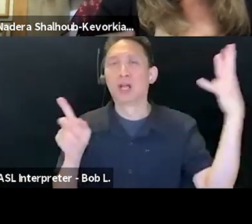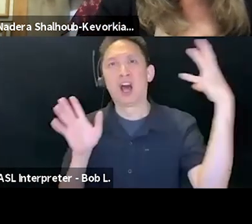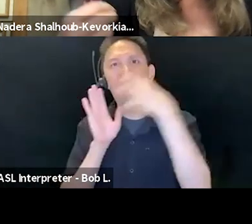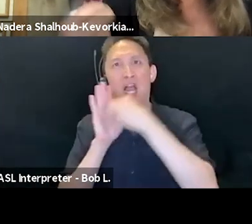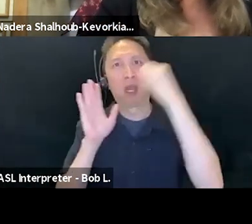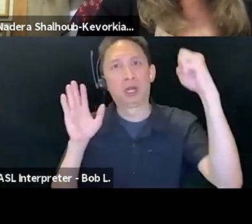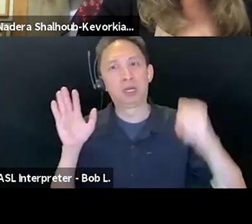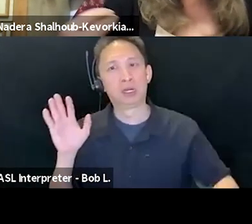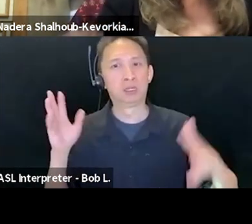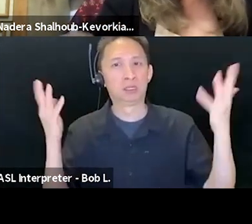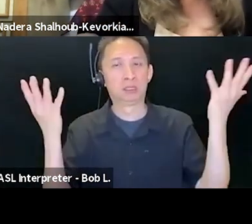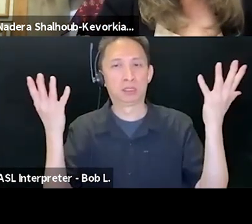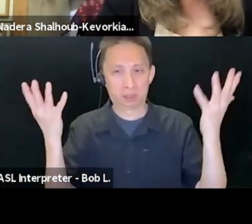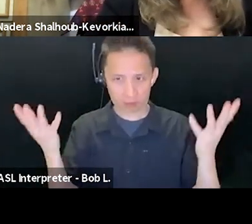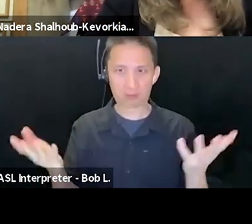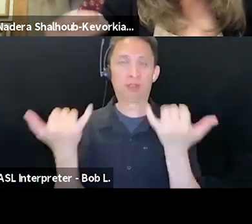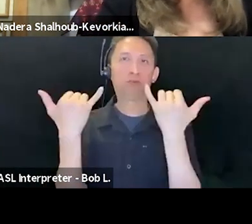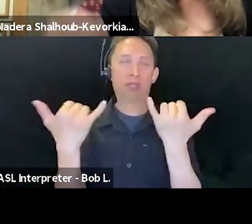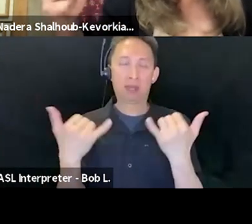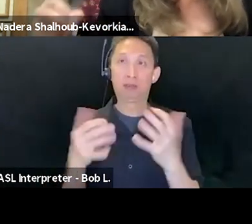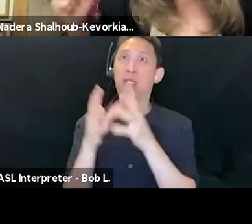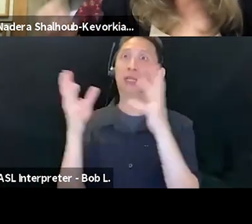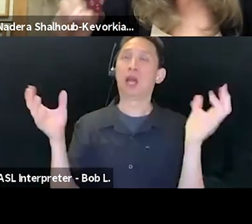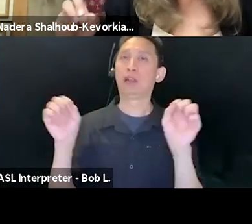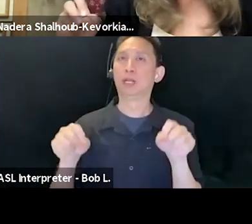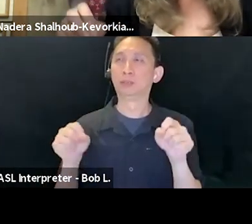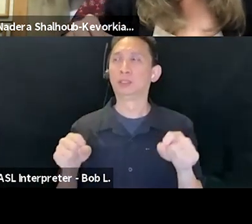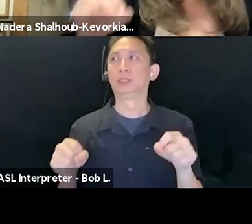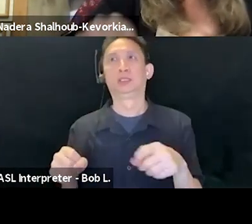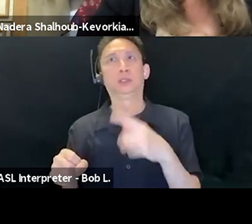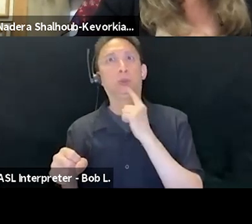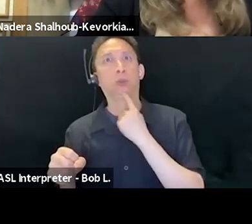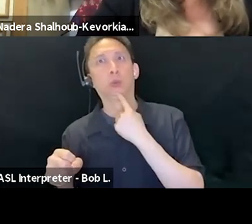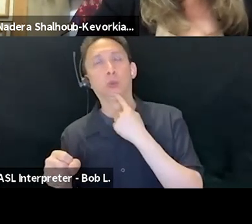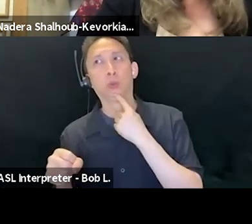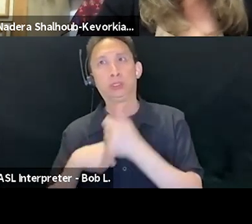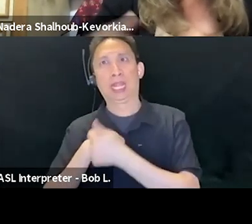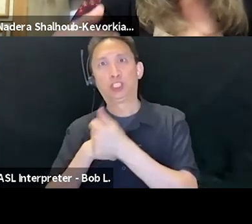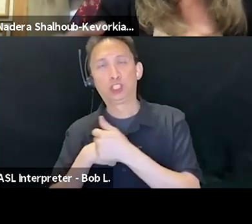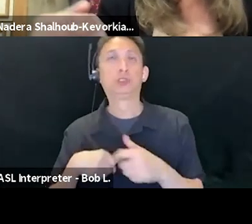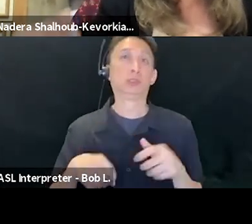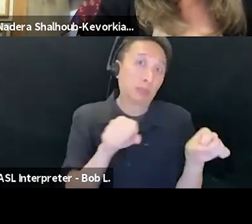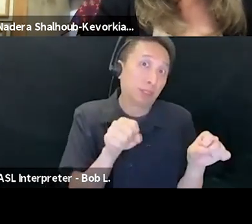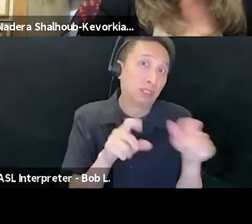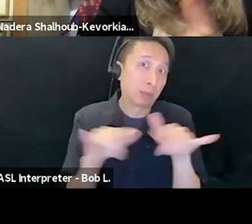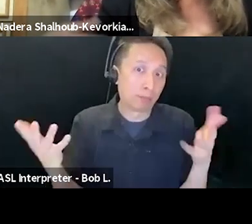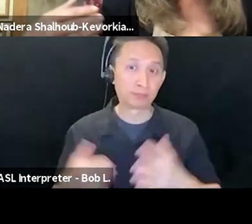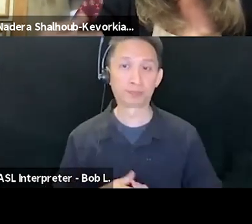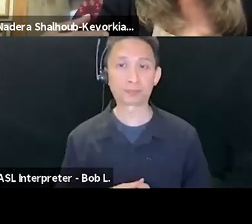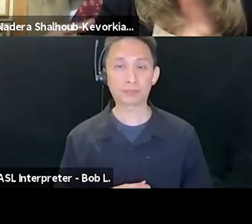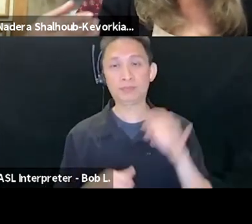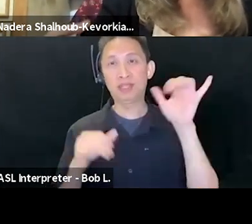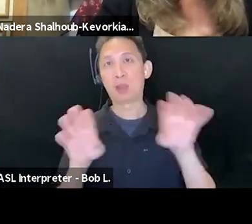at the moment of intense possibilities and intense danger. The global community is breaking the wall of denials